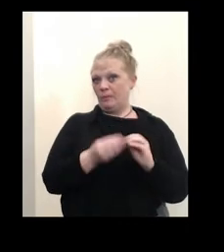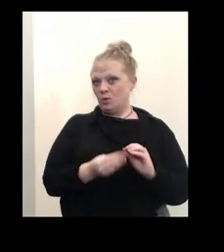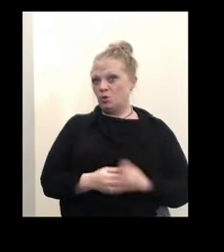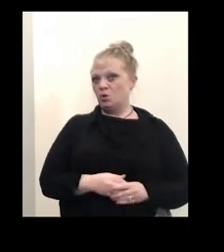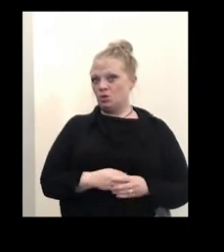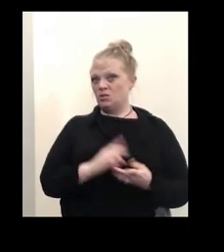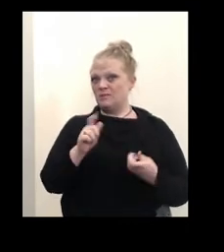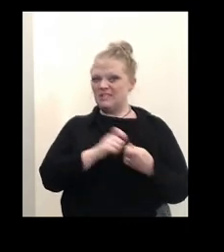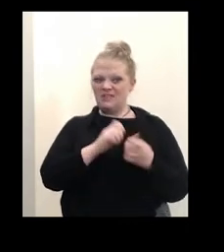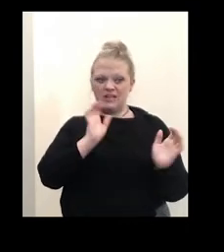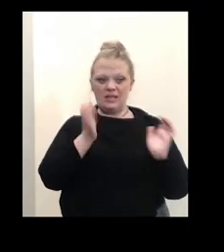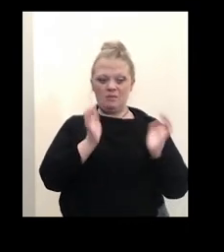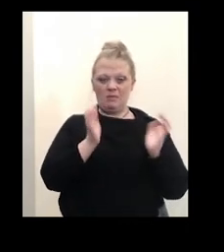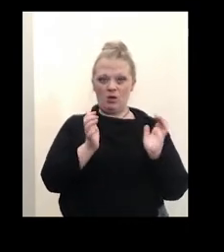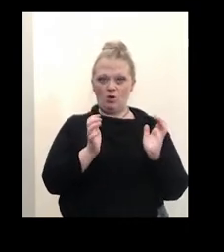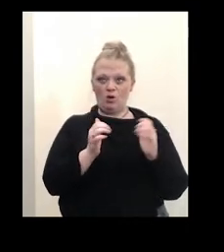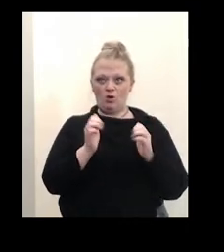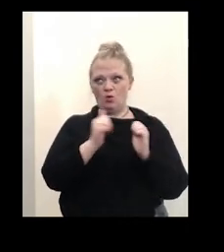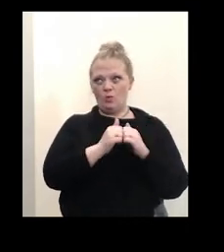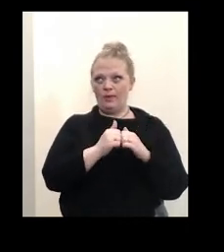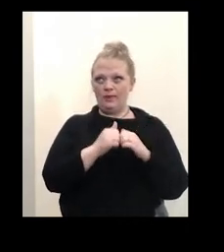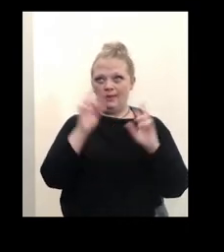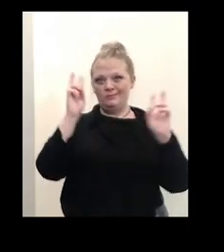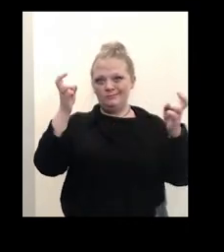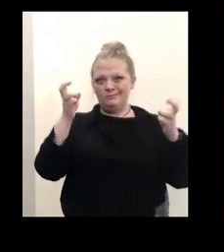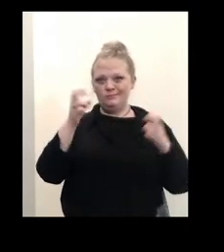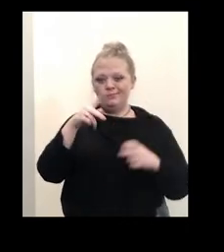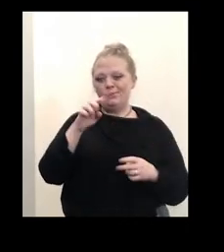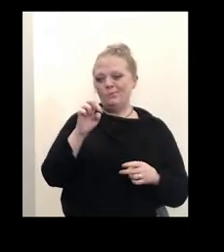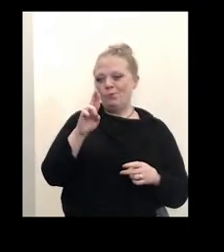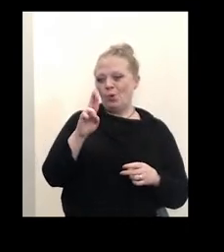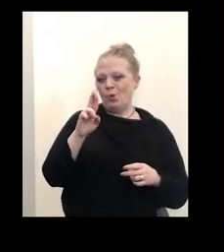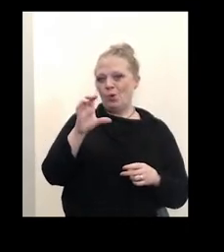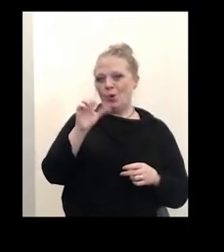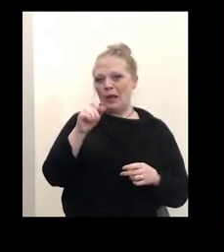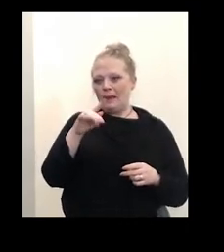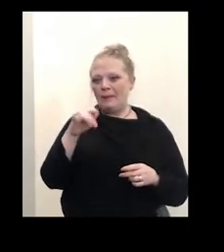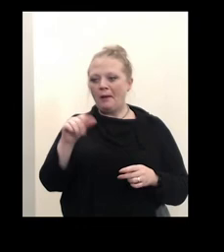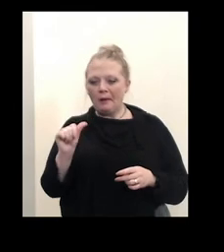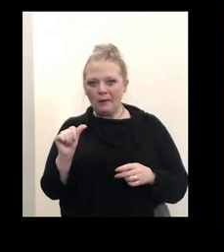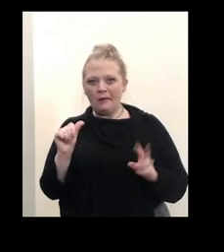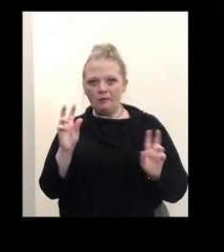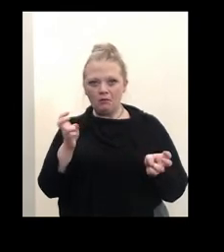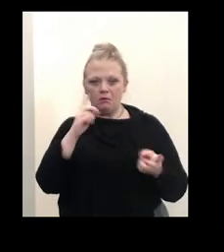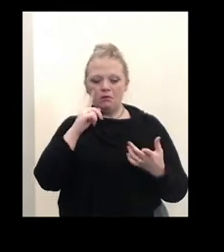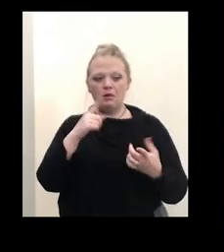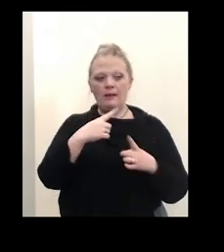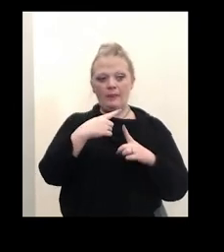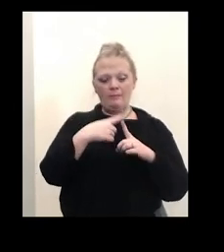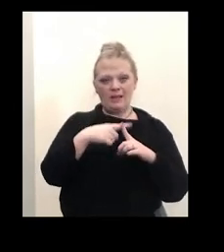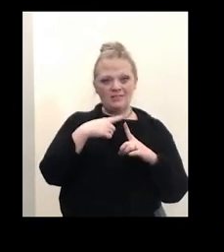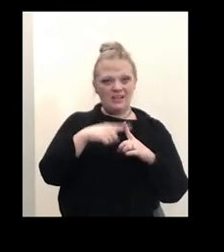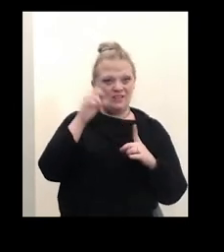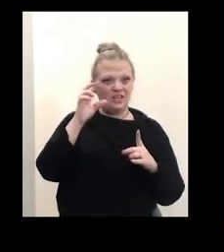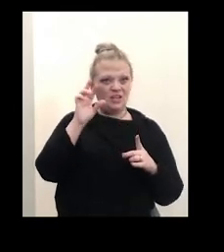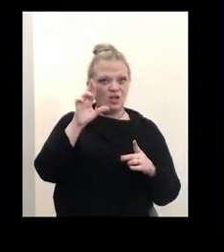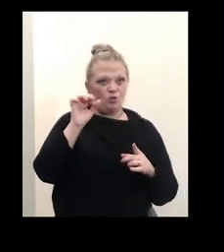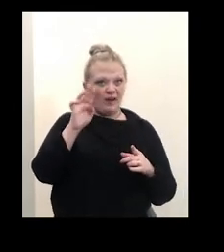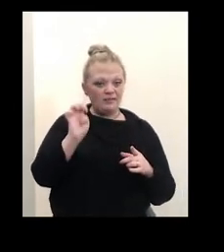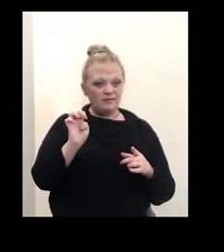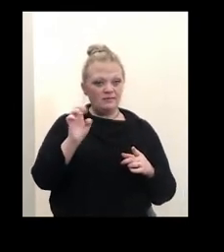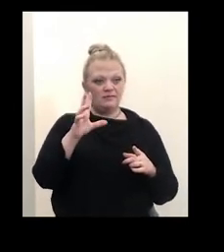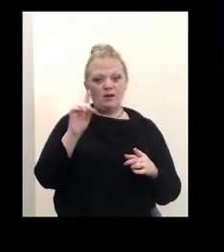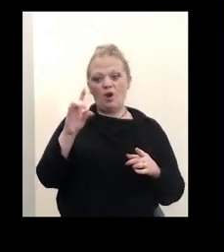compared on what would be considered the per capita basis, the positivity rates, as well as the 100